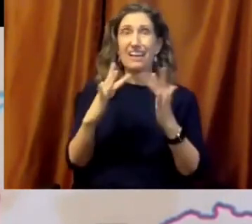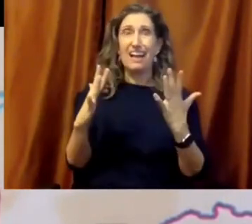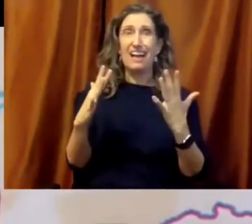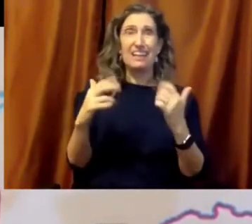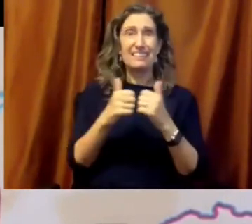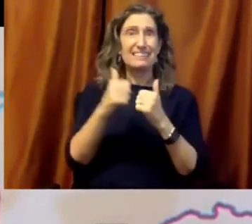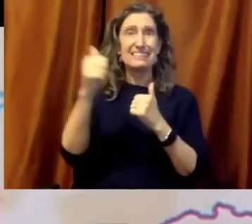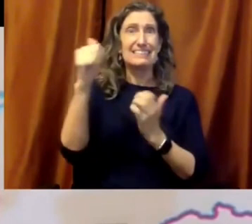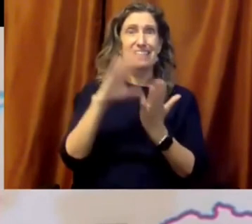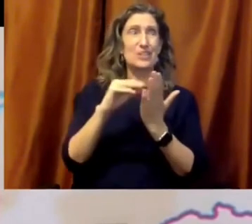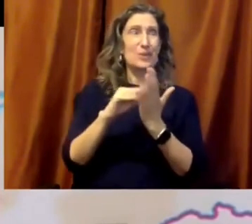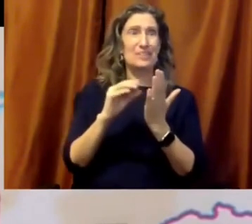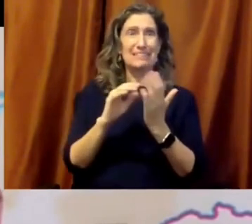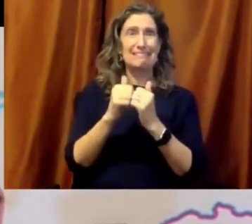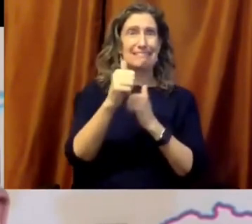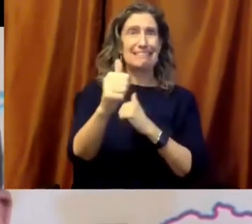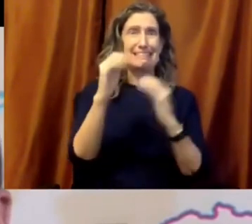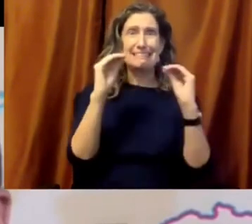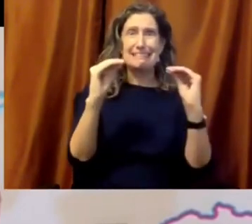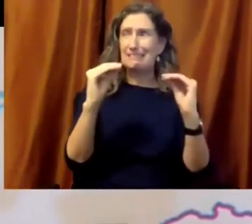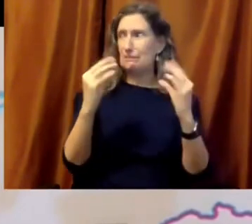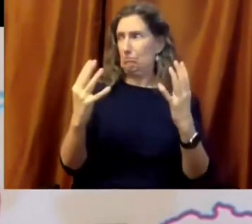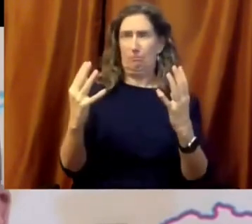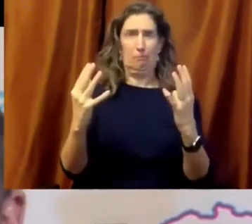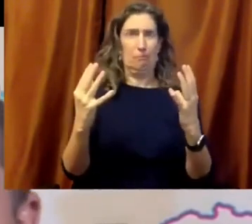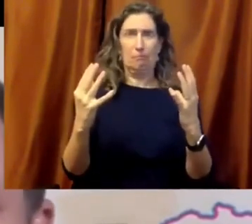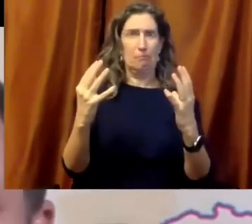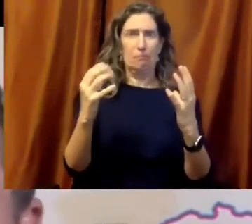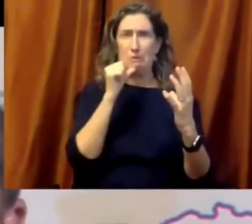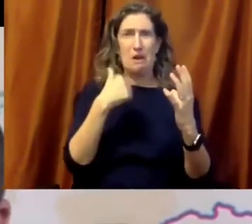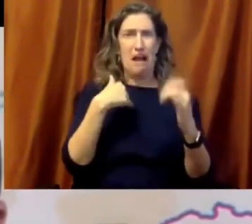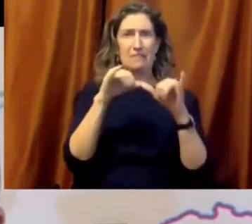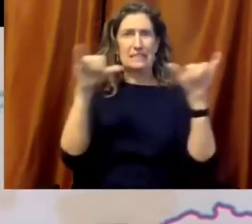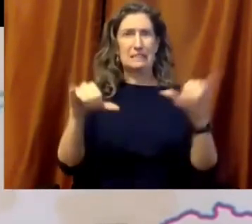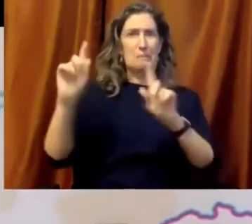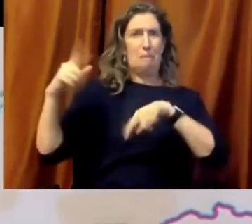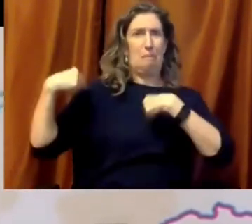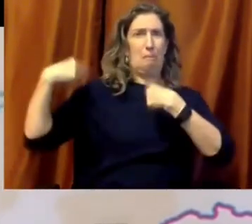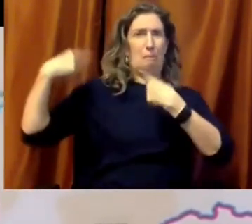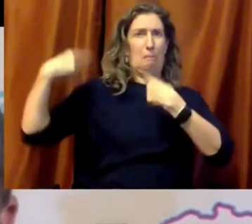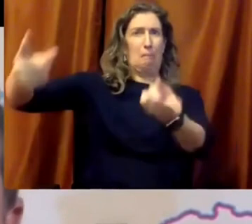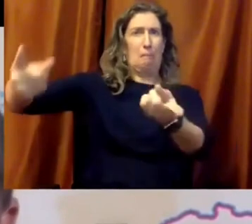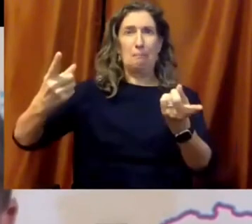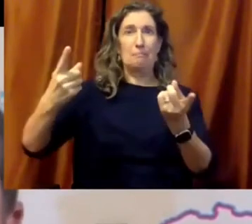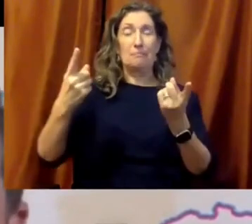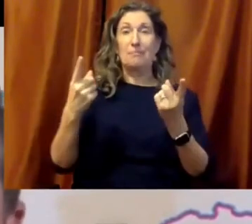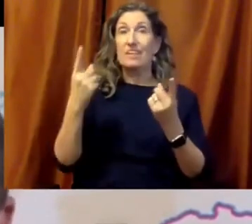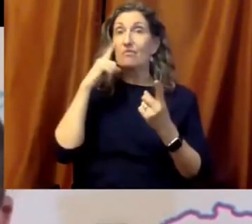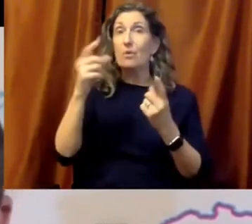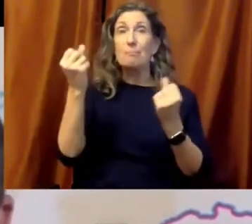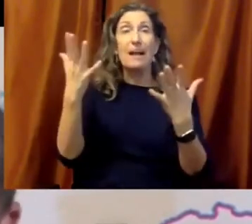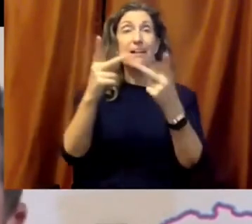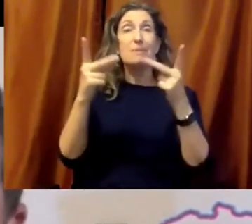educators and families. Instead, in many parts of the world was and is mostly a Wall Street wager for